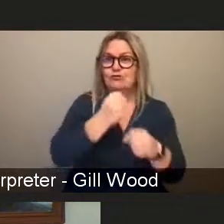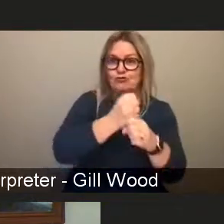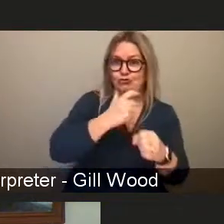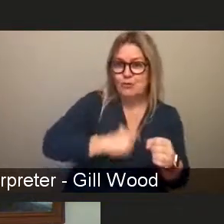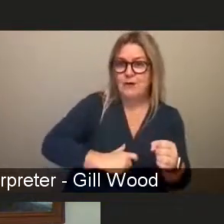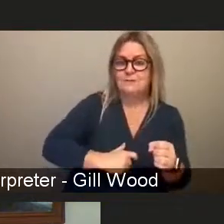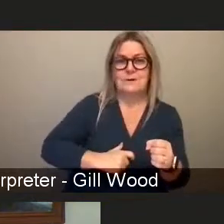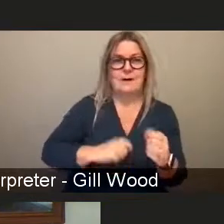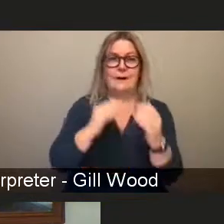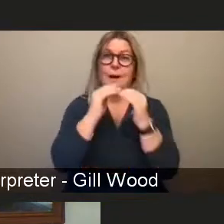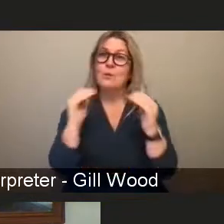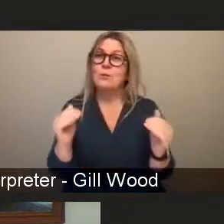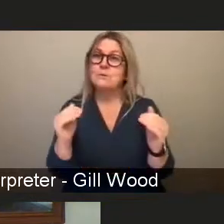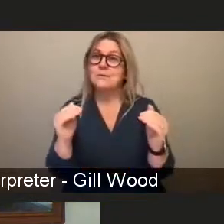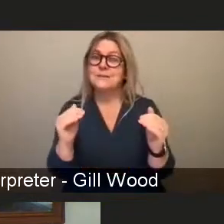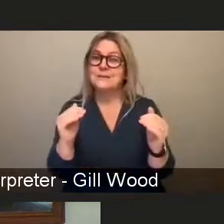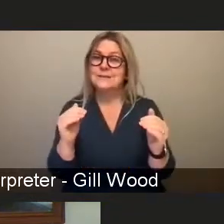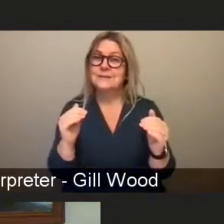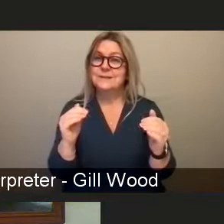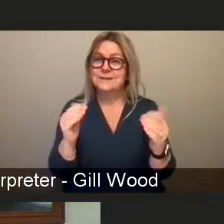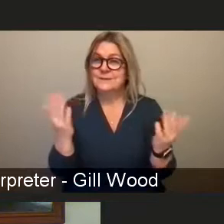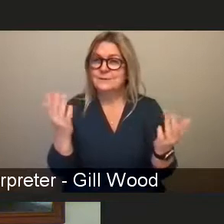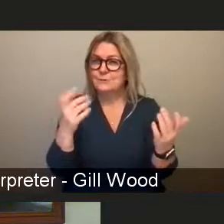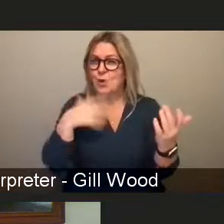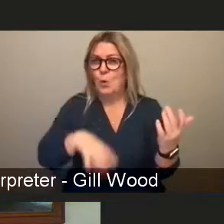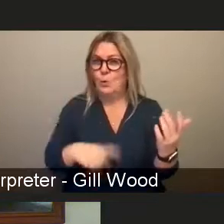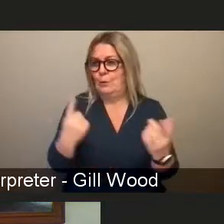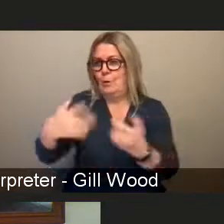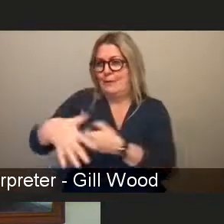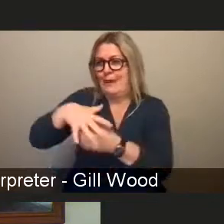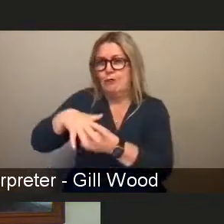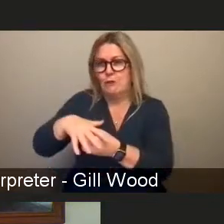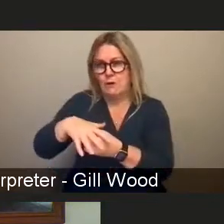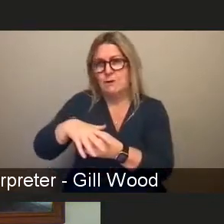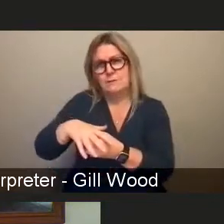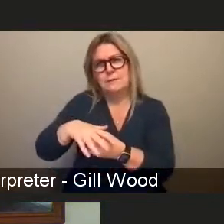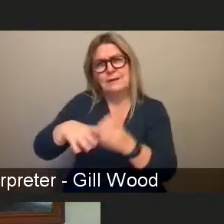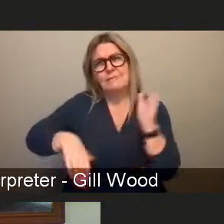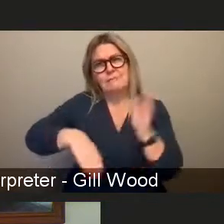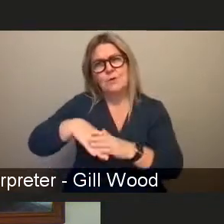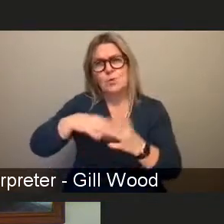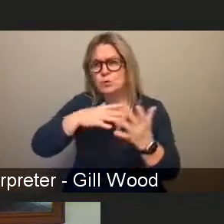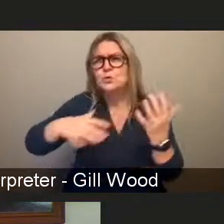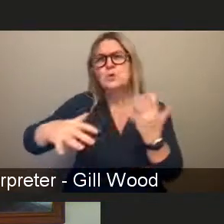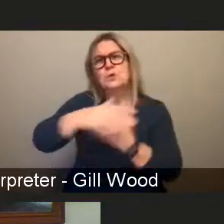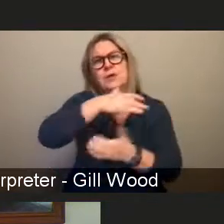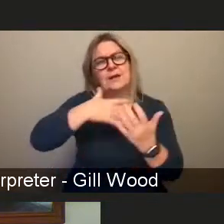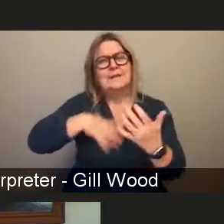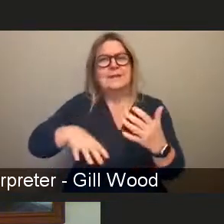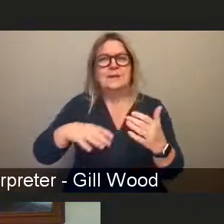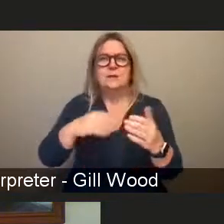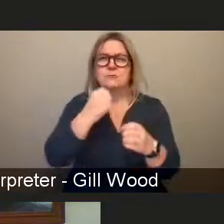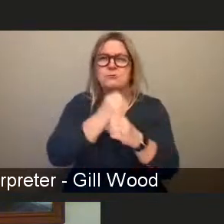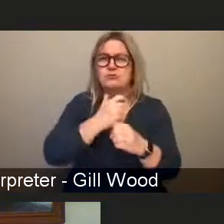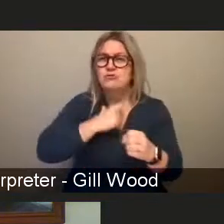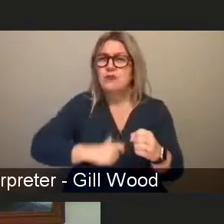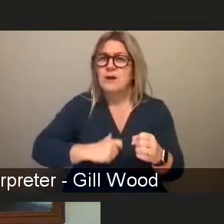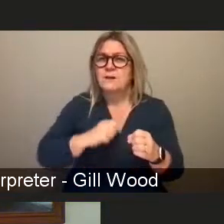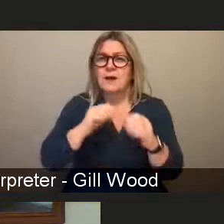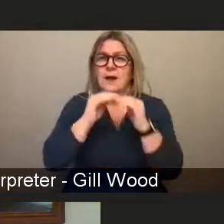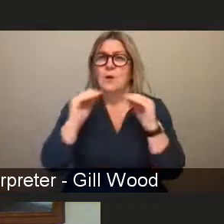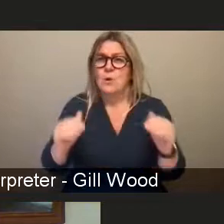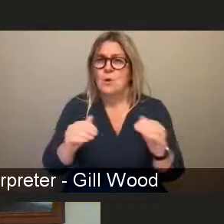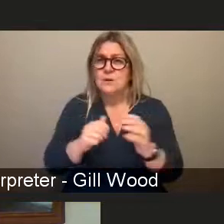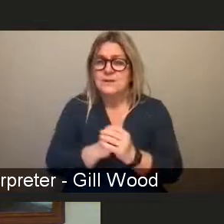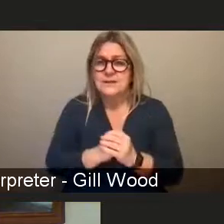all levels um so okay thanks thanks karen and we've got time to squeeze